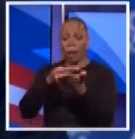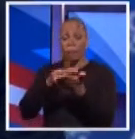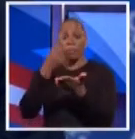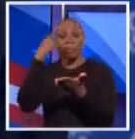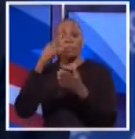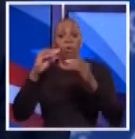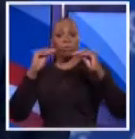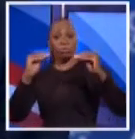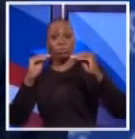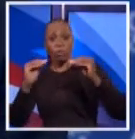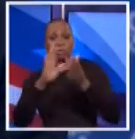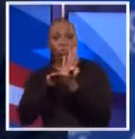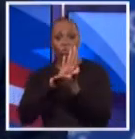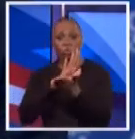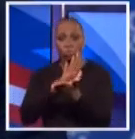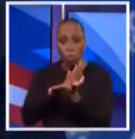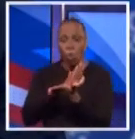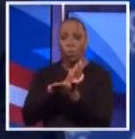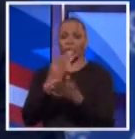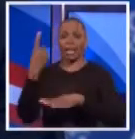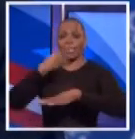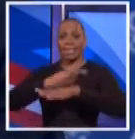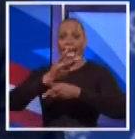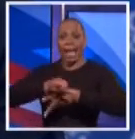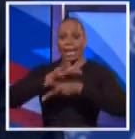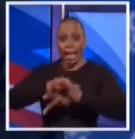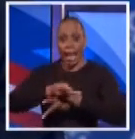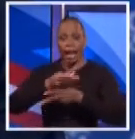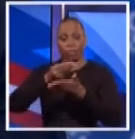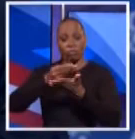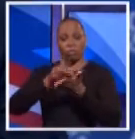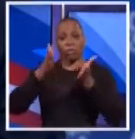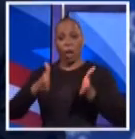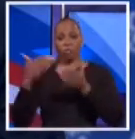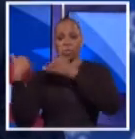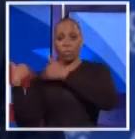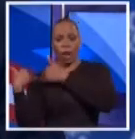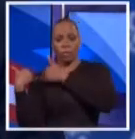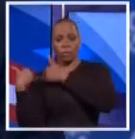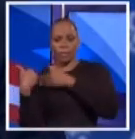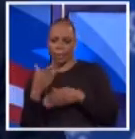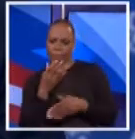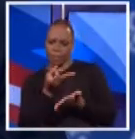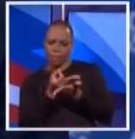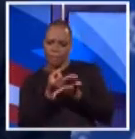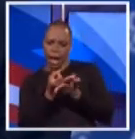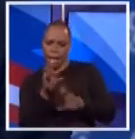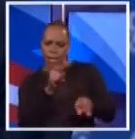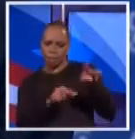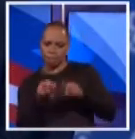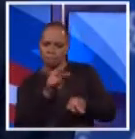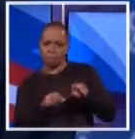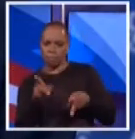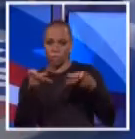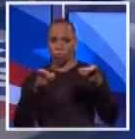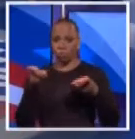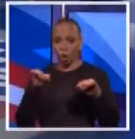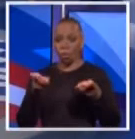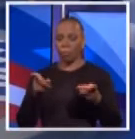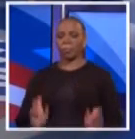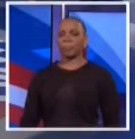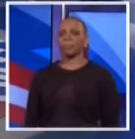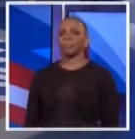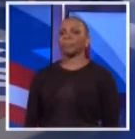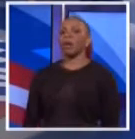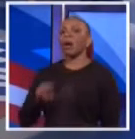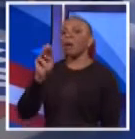centers. This is the kind of work the controller should be doing, keeping an eye on city finances and coming up with creative programs to make a difference for the city. Mr.